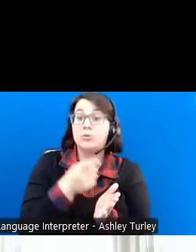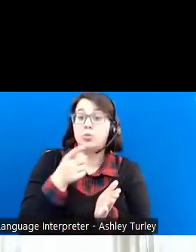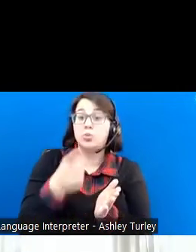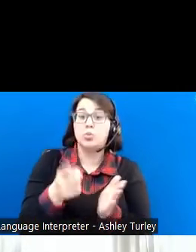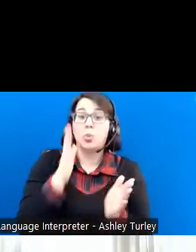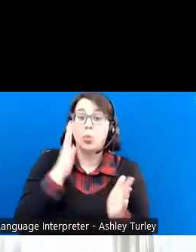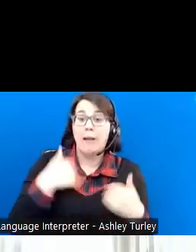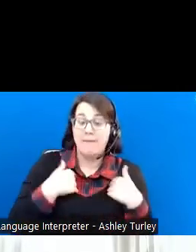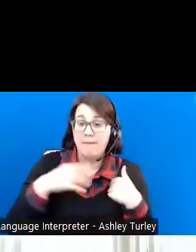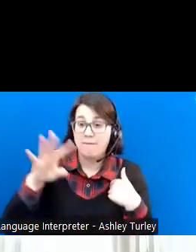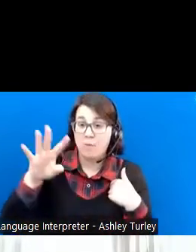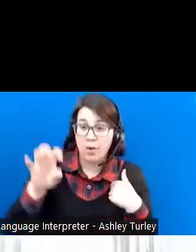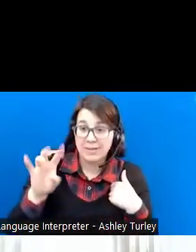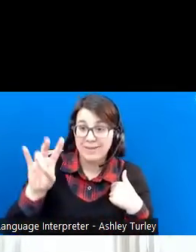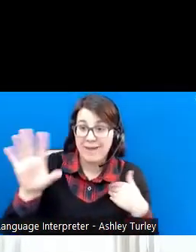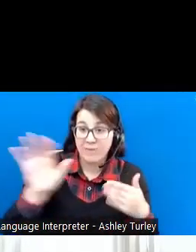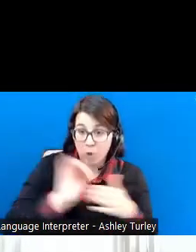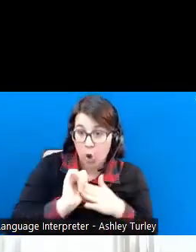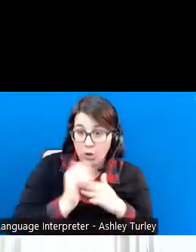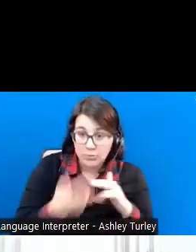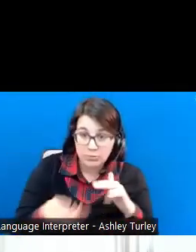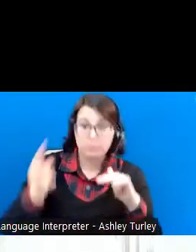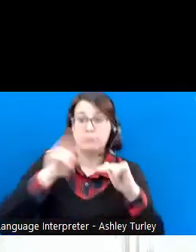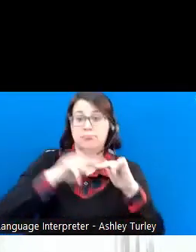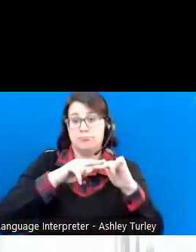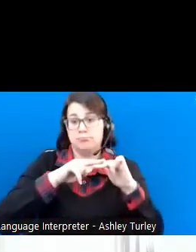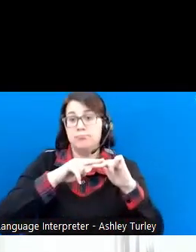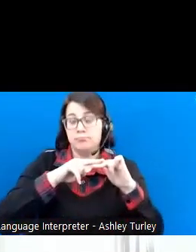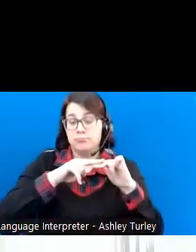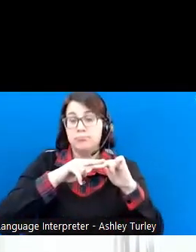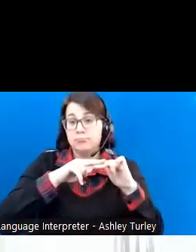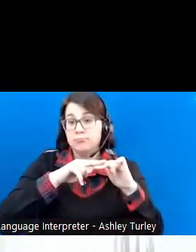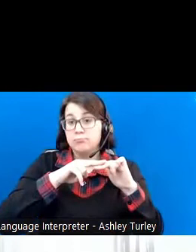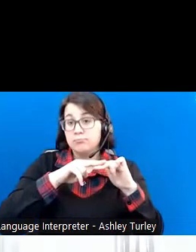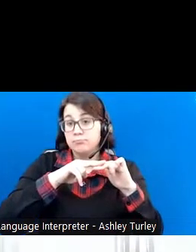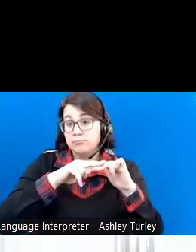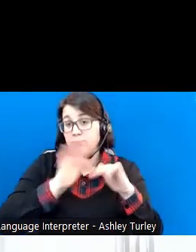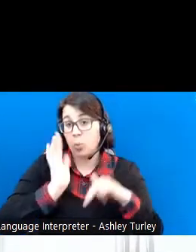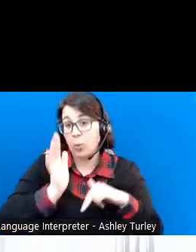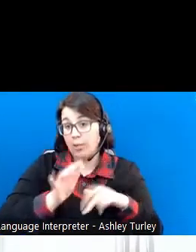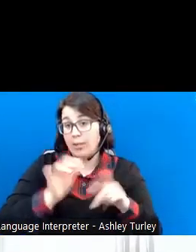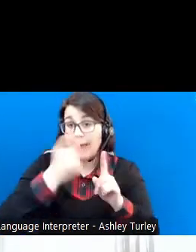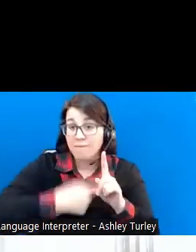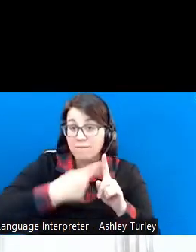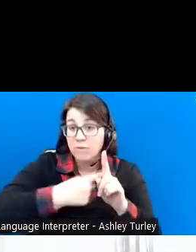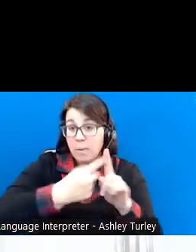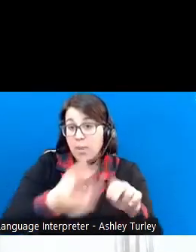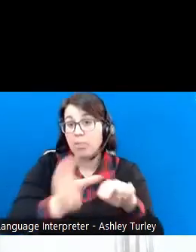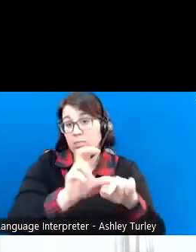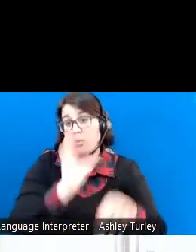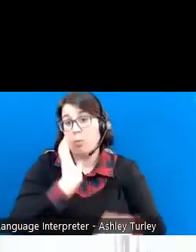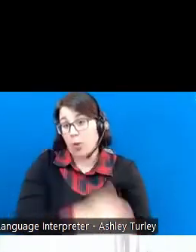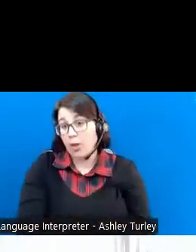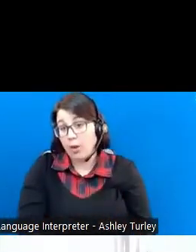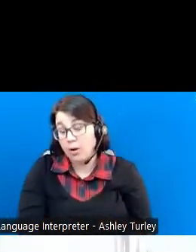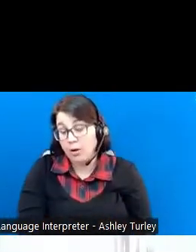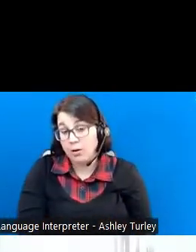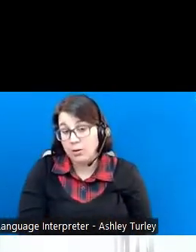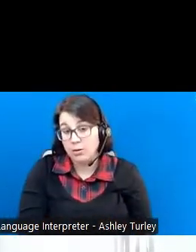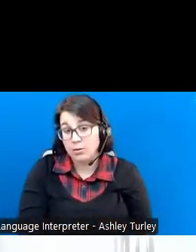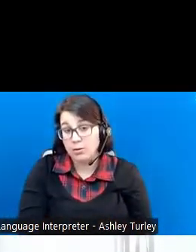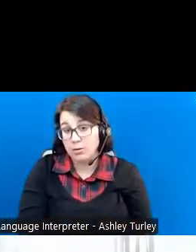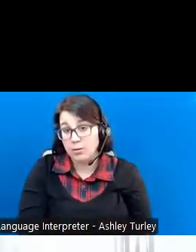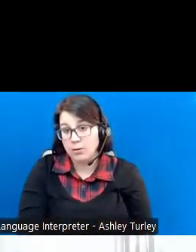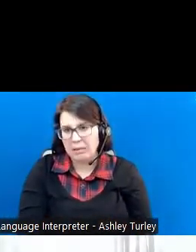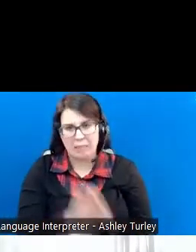$475.50 more each month to